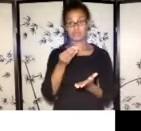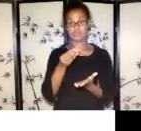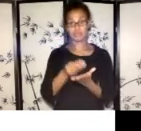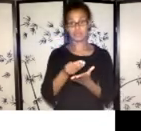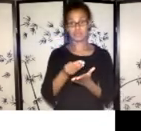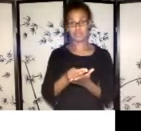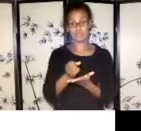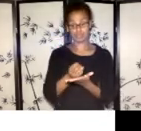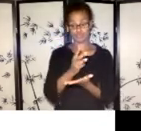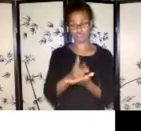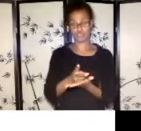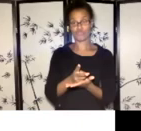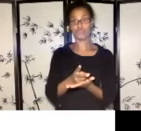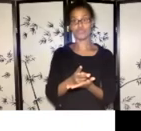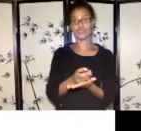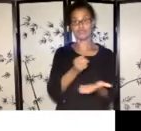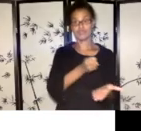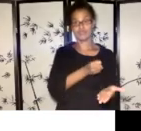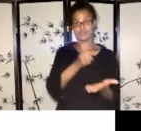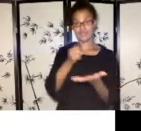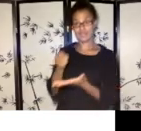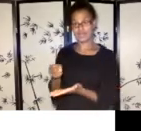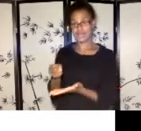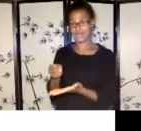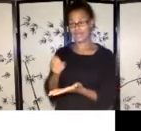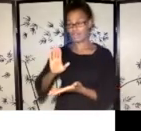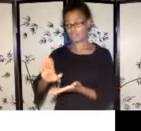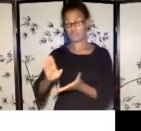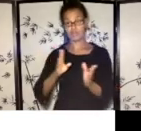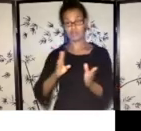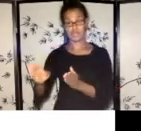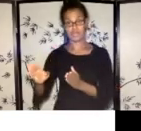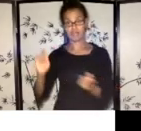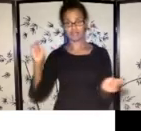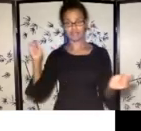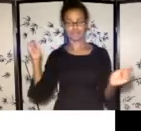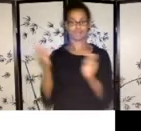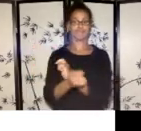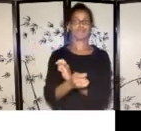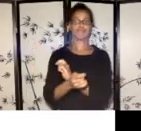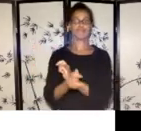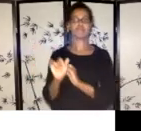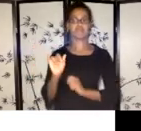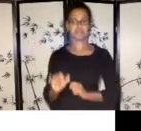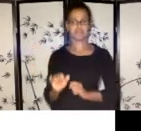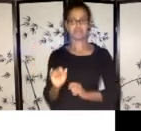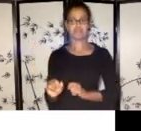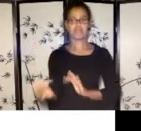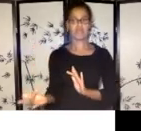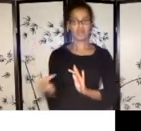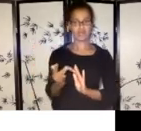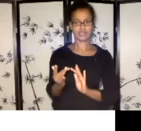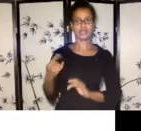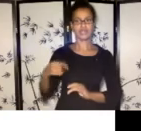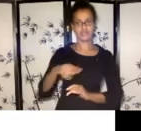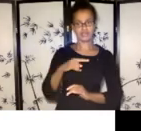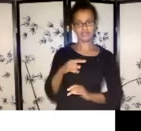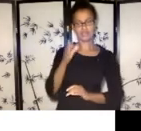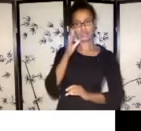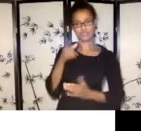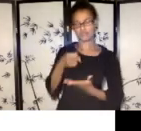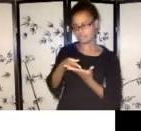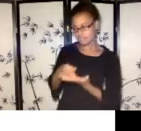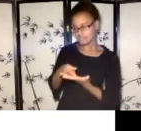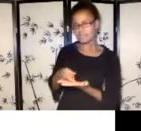again. We can be in touch and we can we can look at how your work plan can shift to make your project